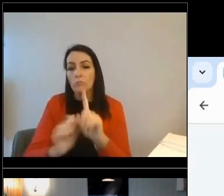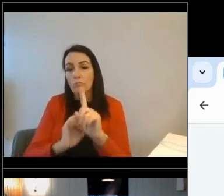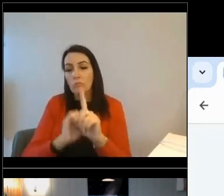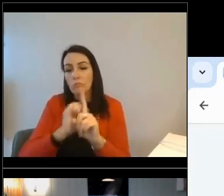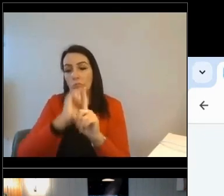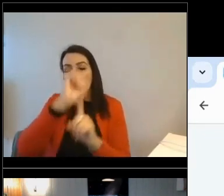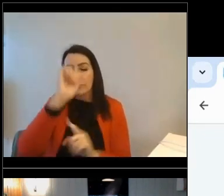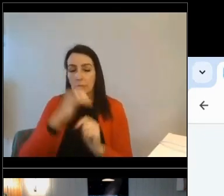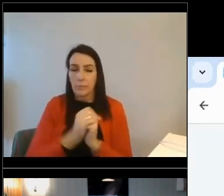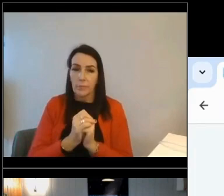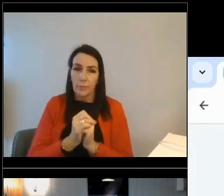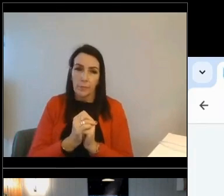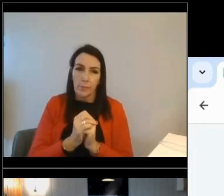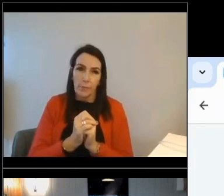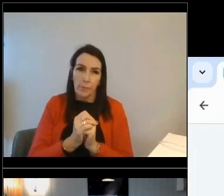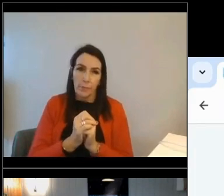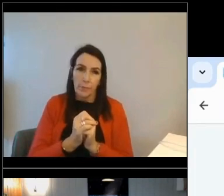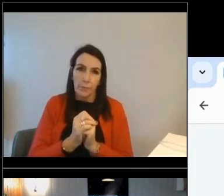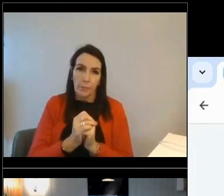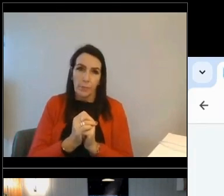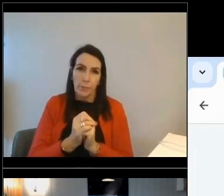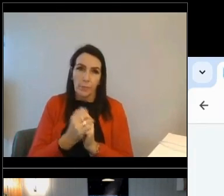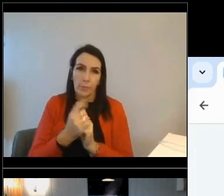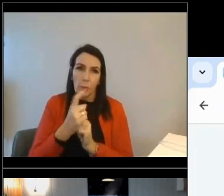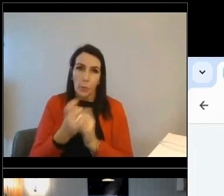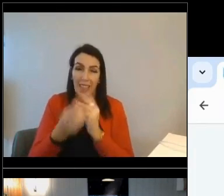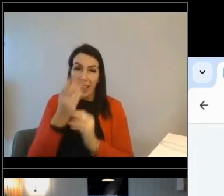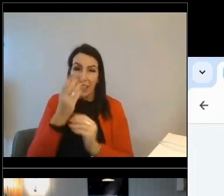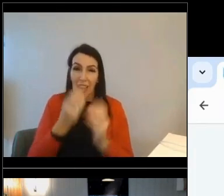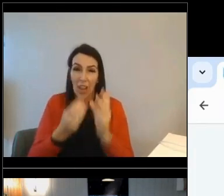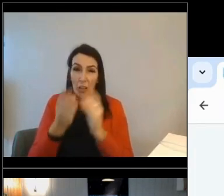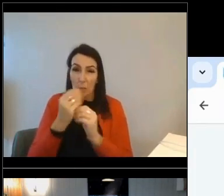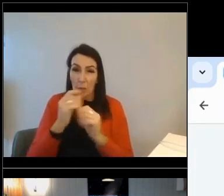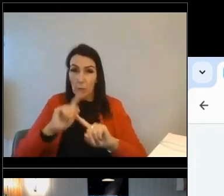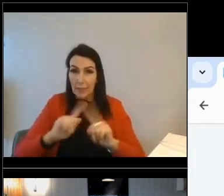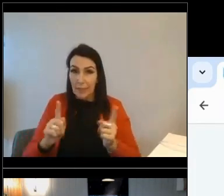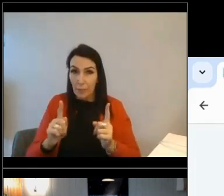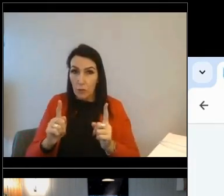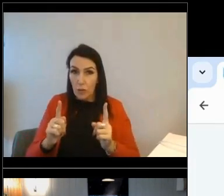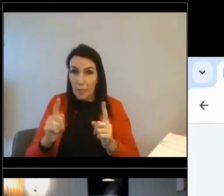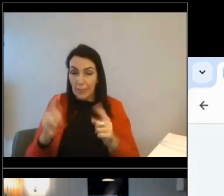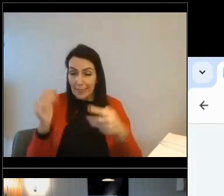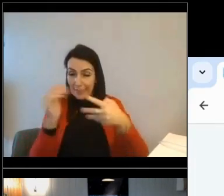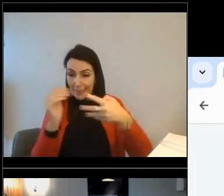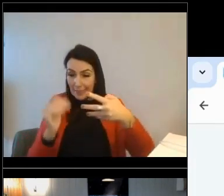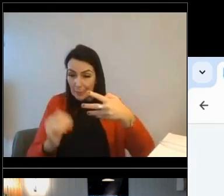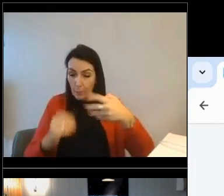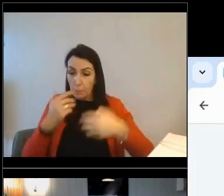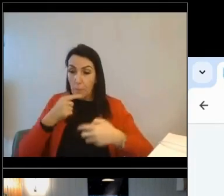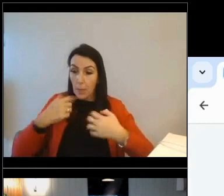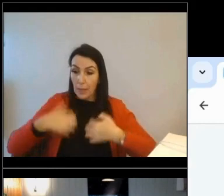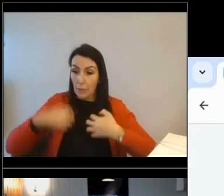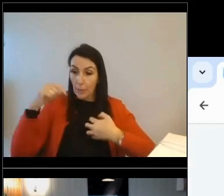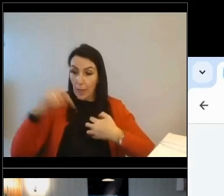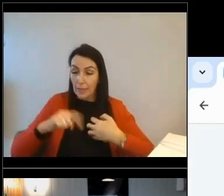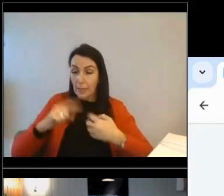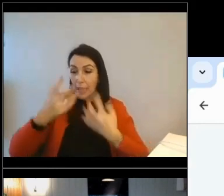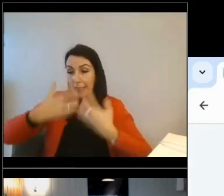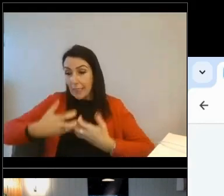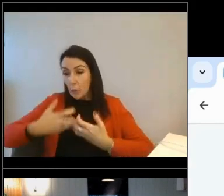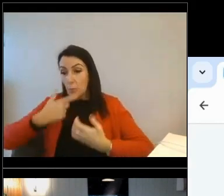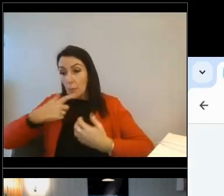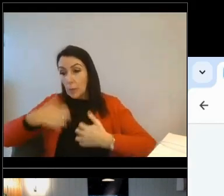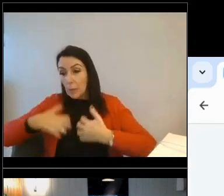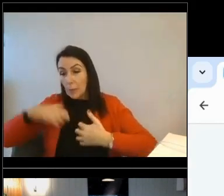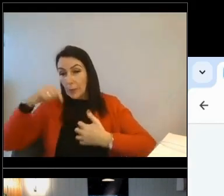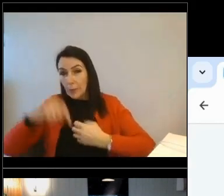customers, you can start to learn about the type of package of measures that people are most interested in, the types of technologies they may select, the